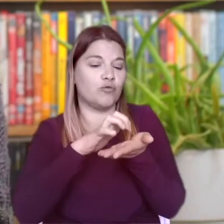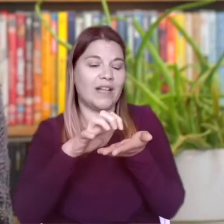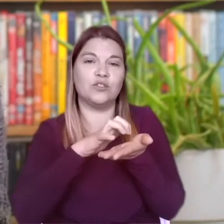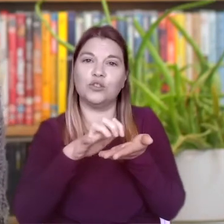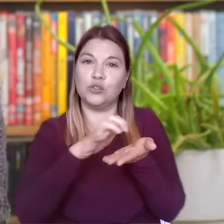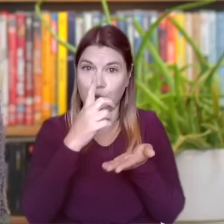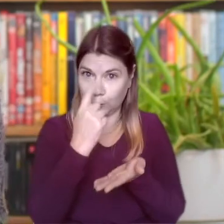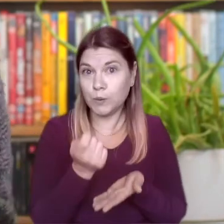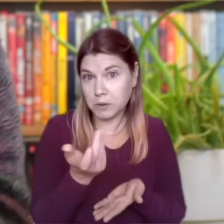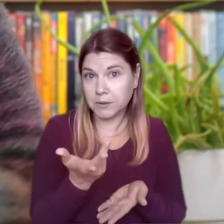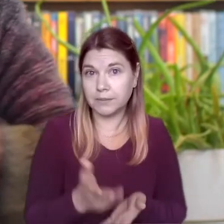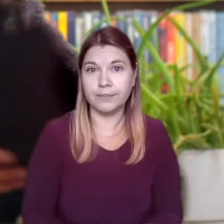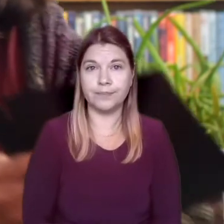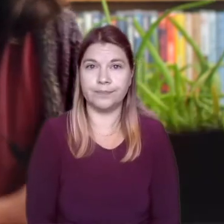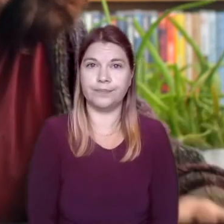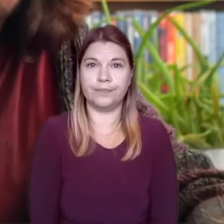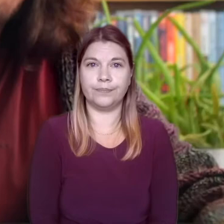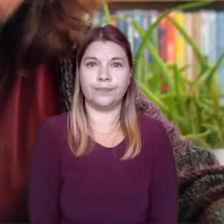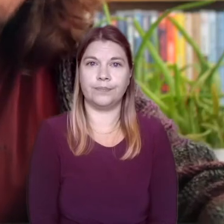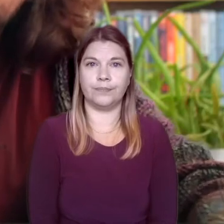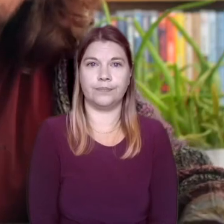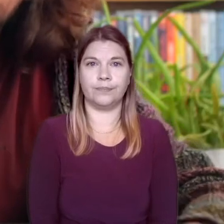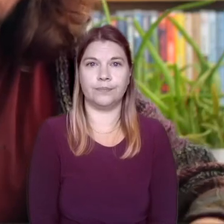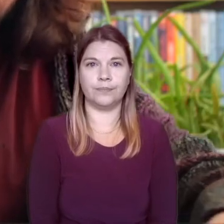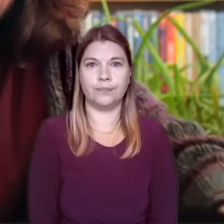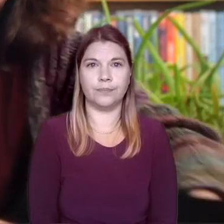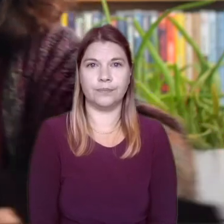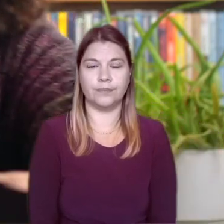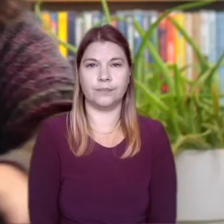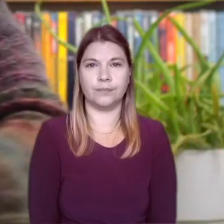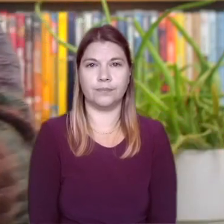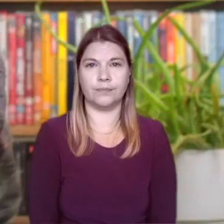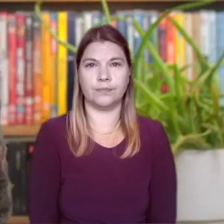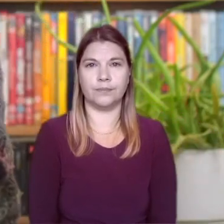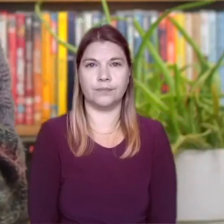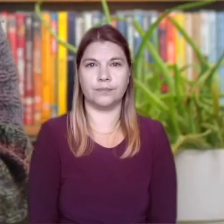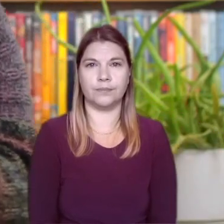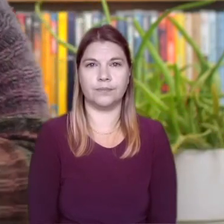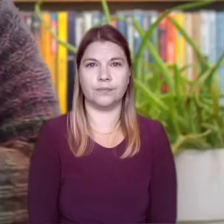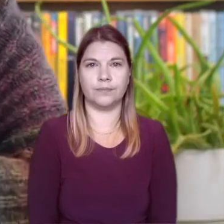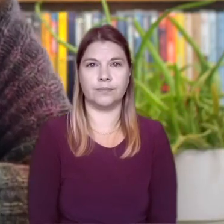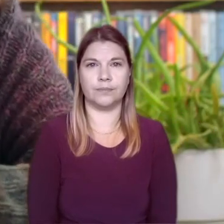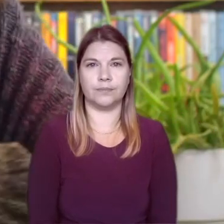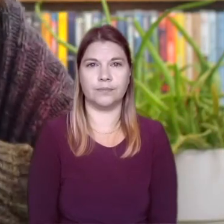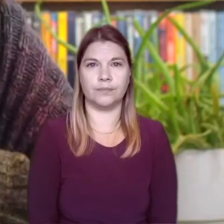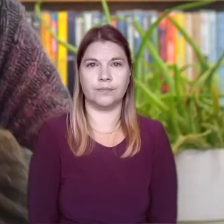softly